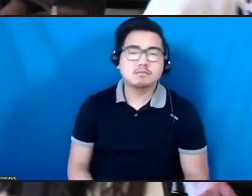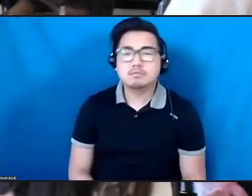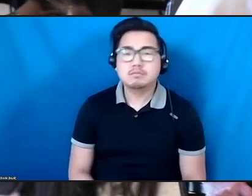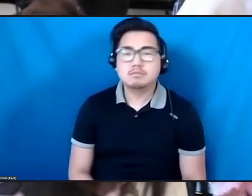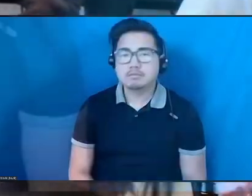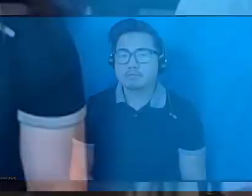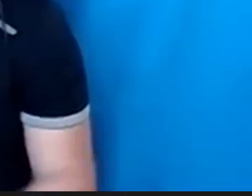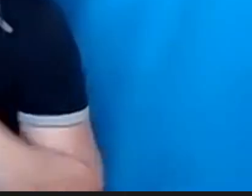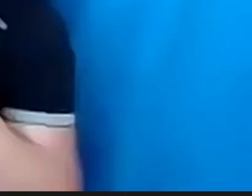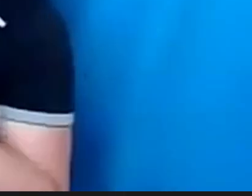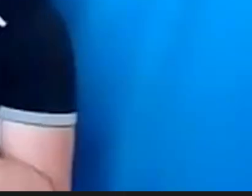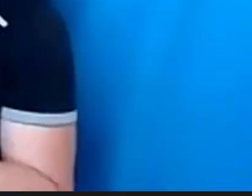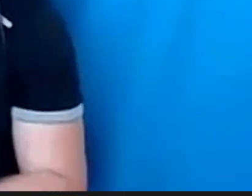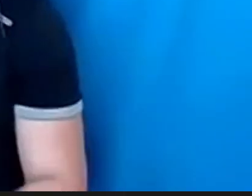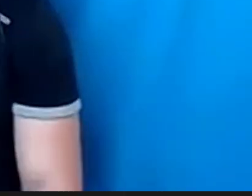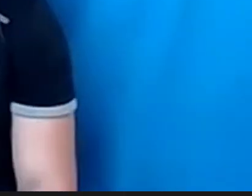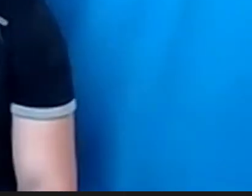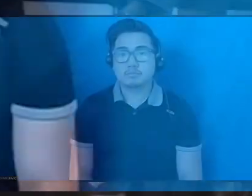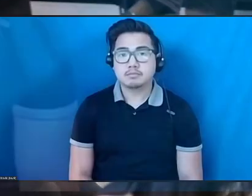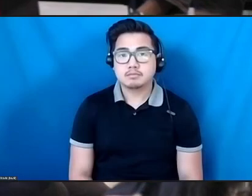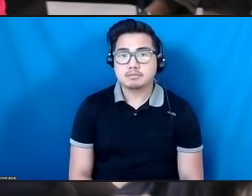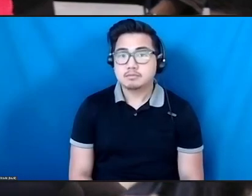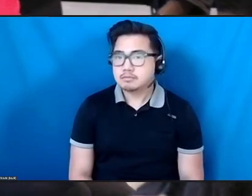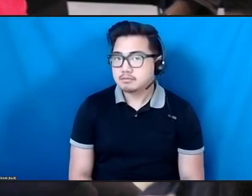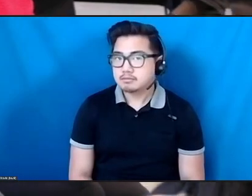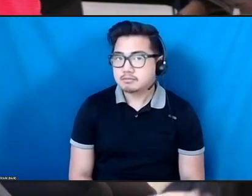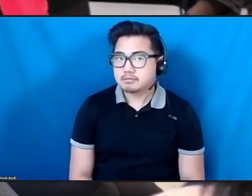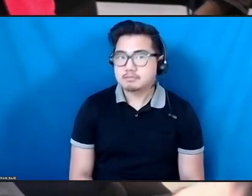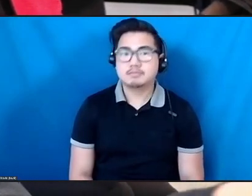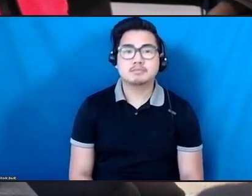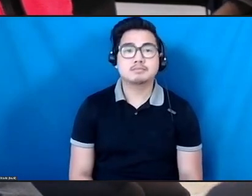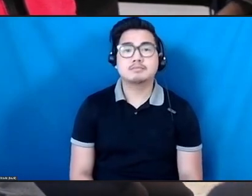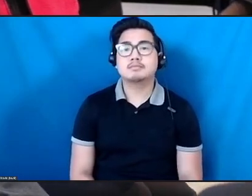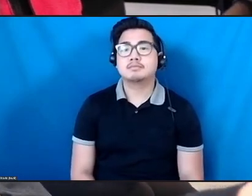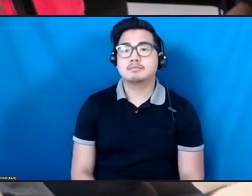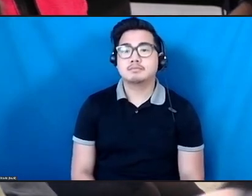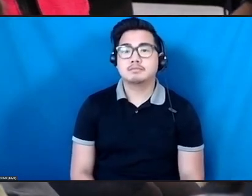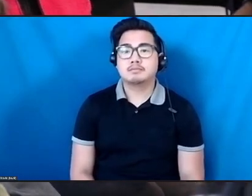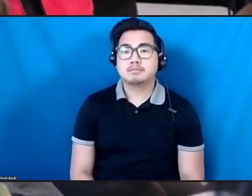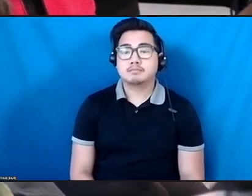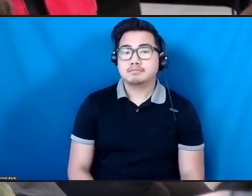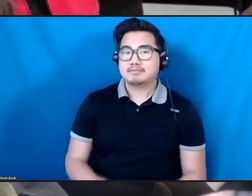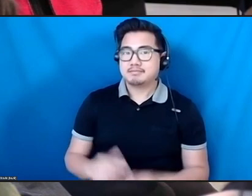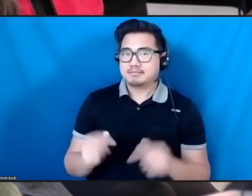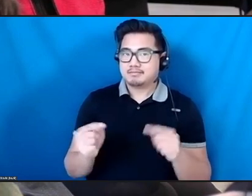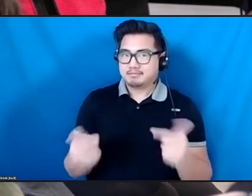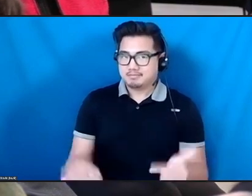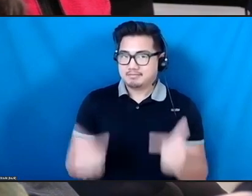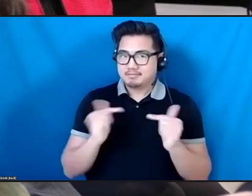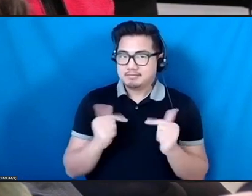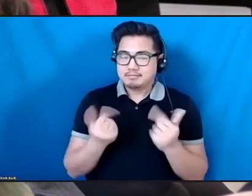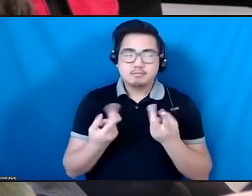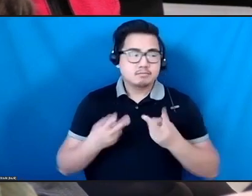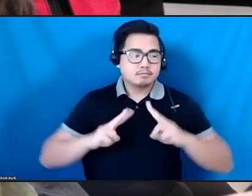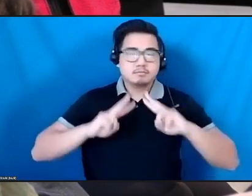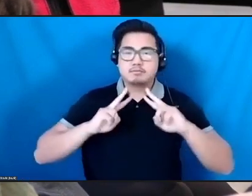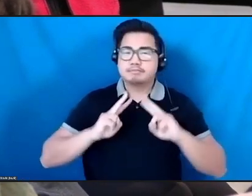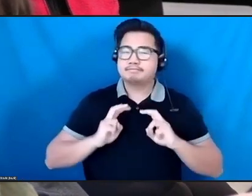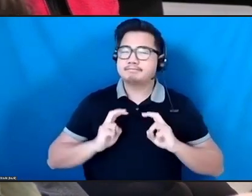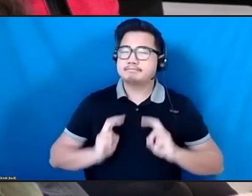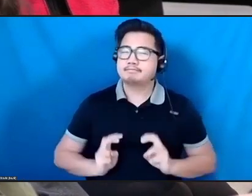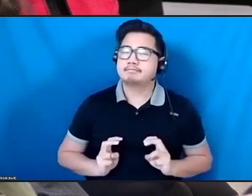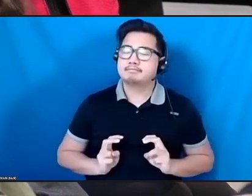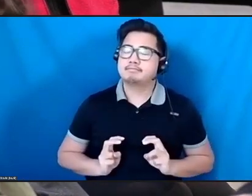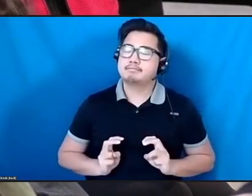thinking about self-reflection, I think what happened is, taking a step back to think as to